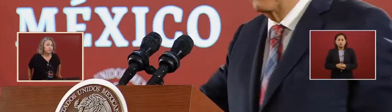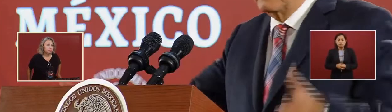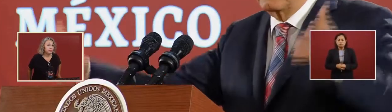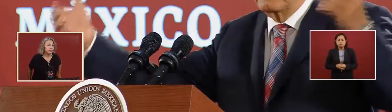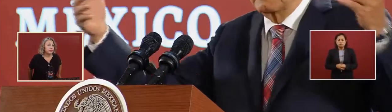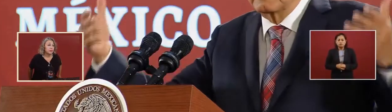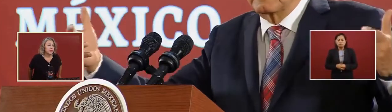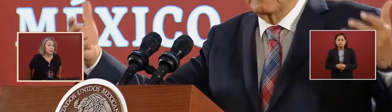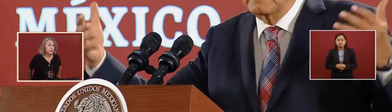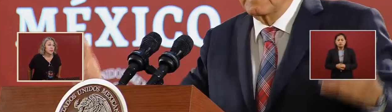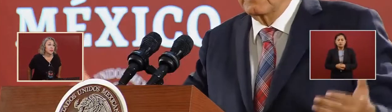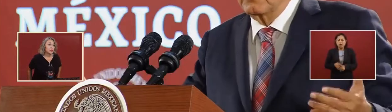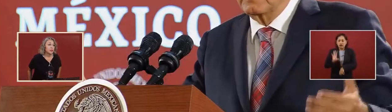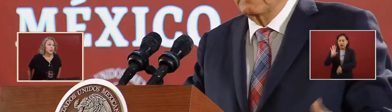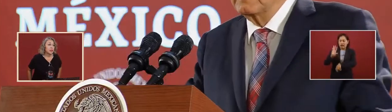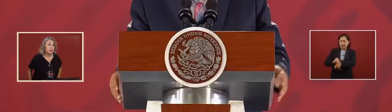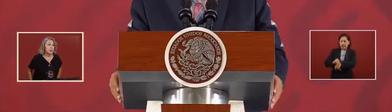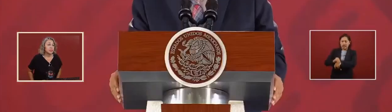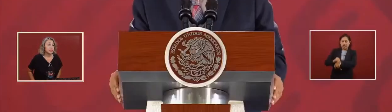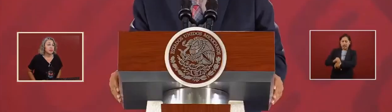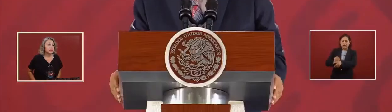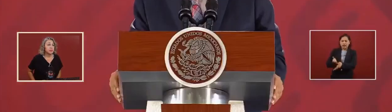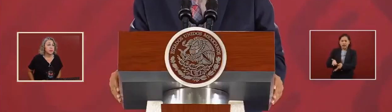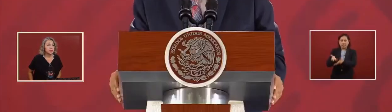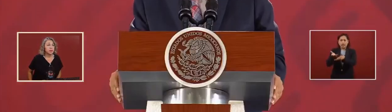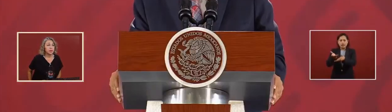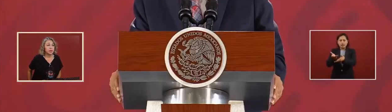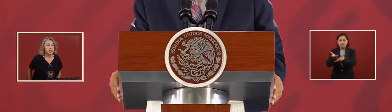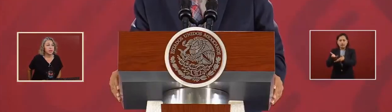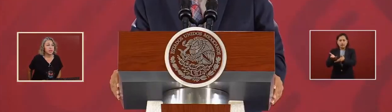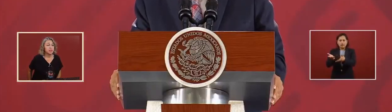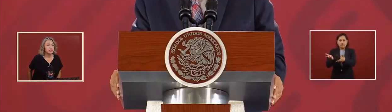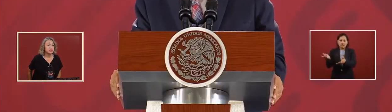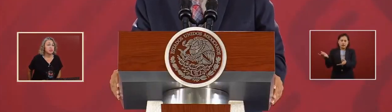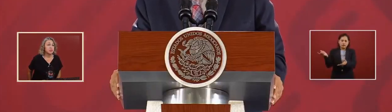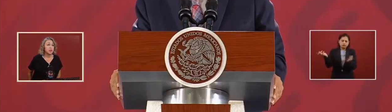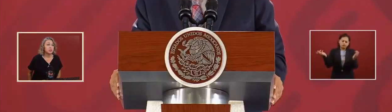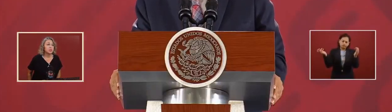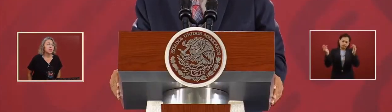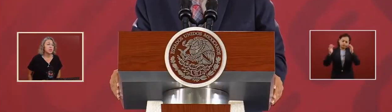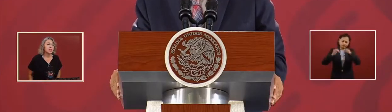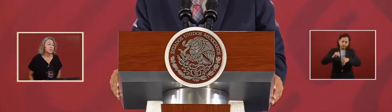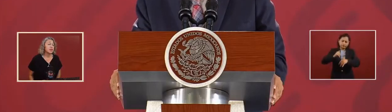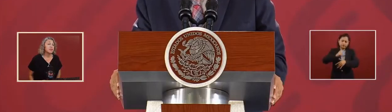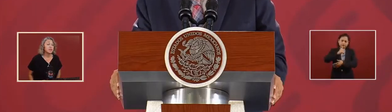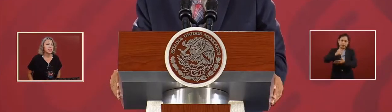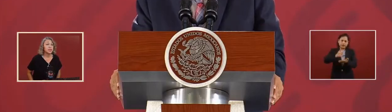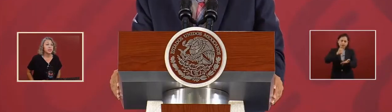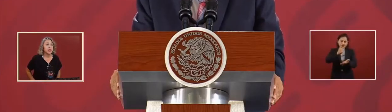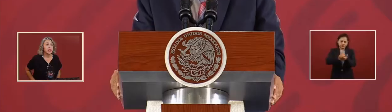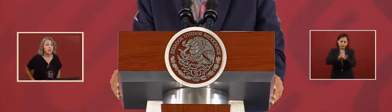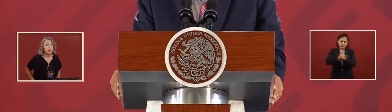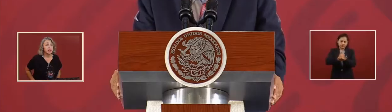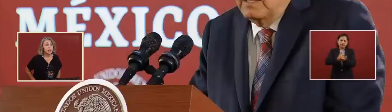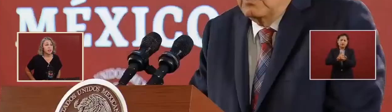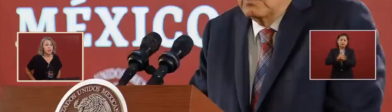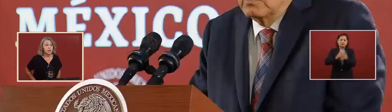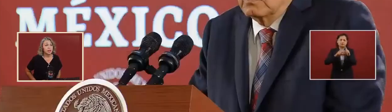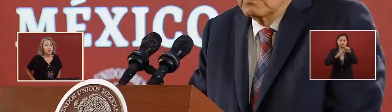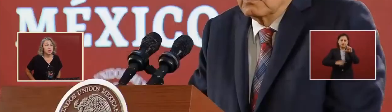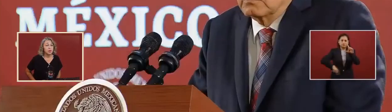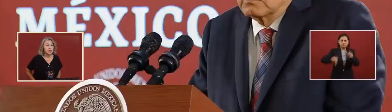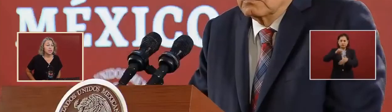instead of the people continue to come to the center of the country what about the lower states